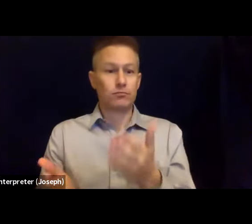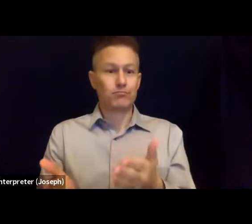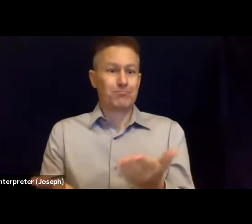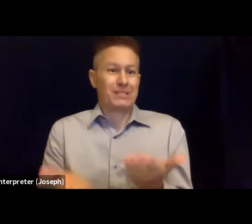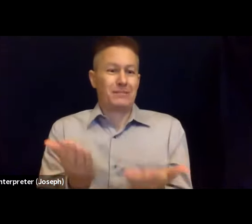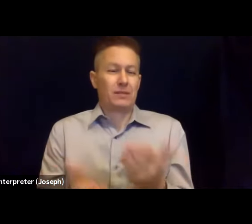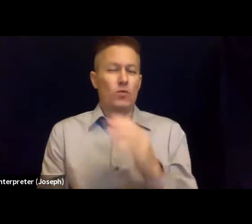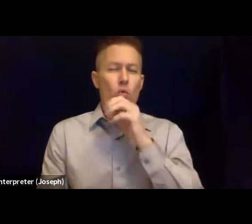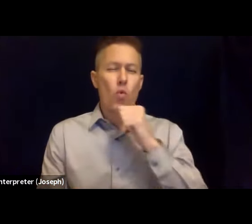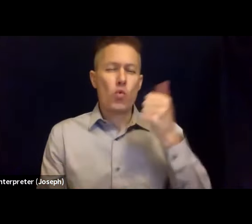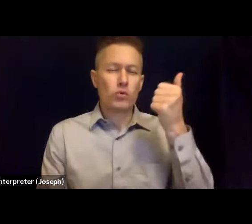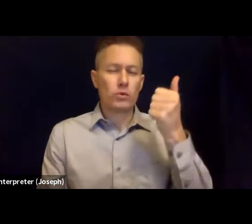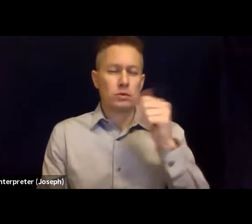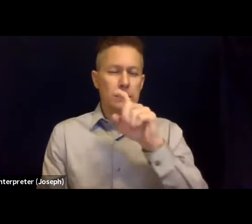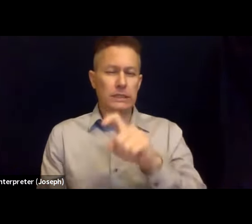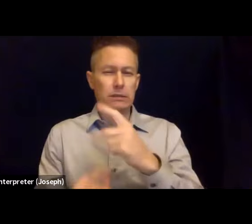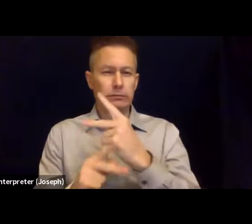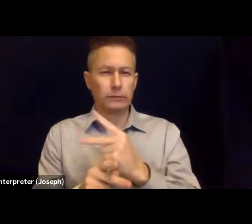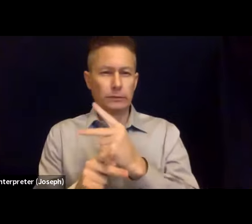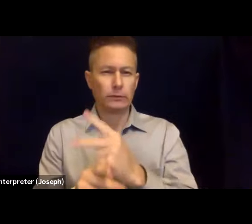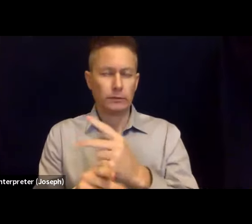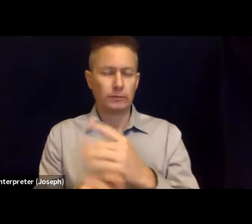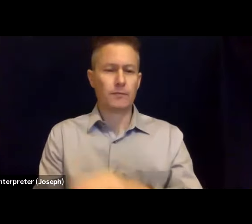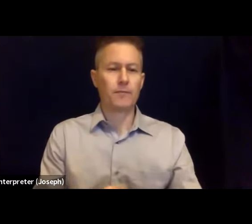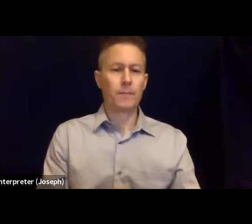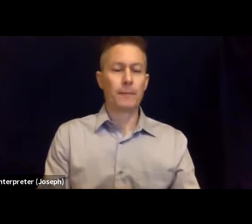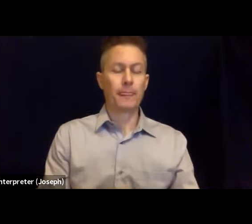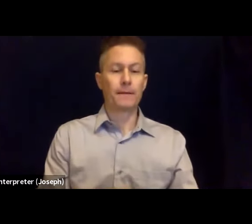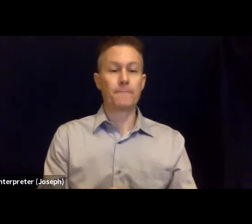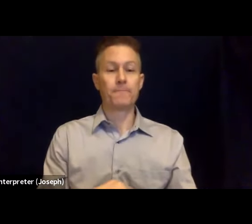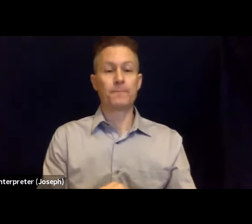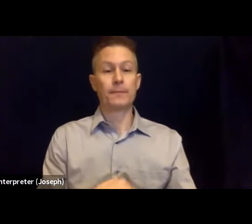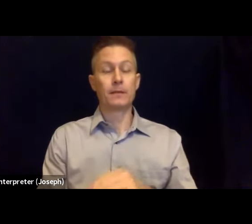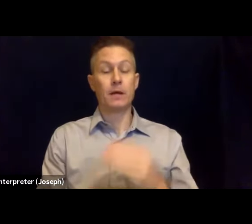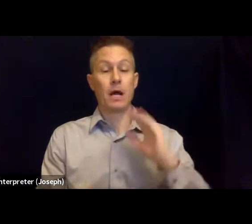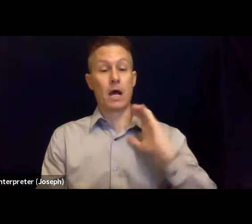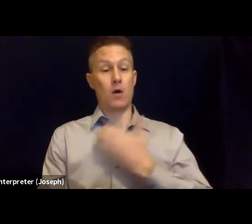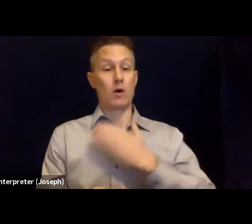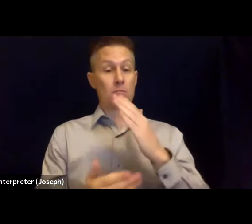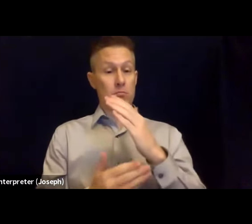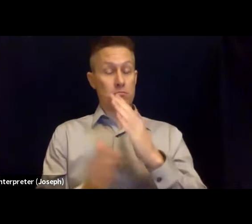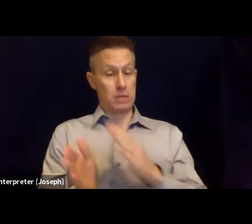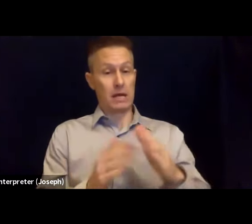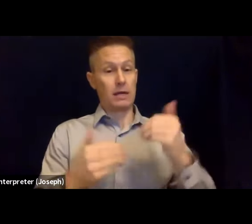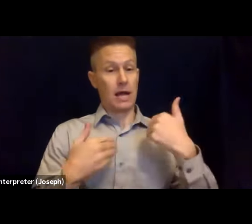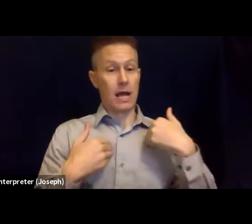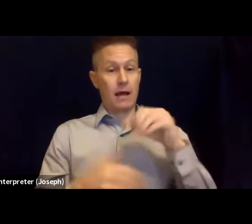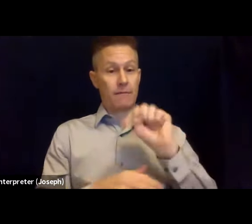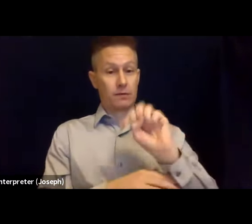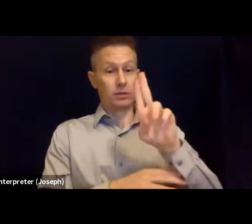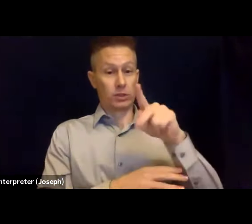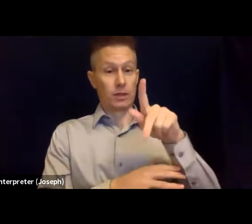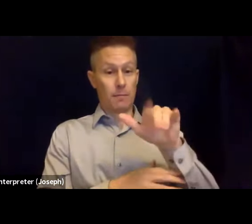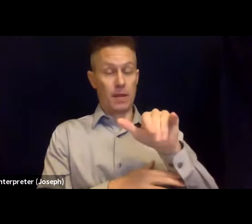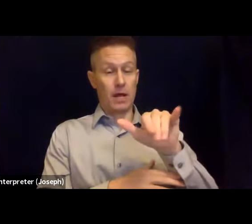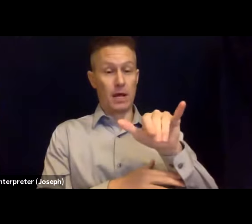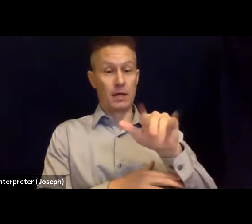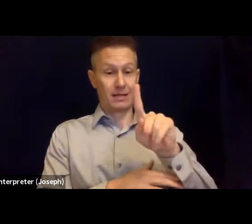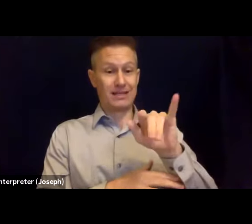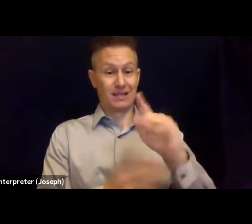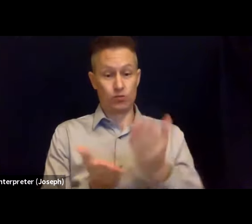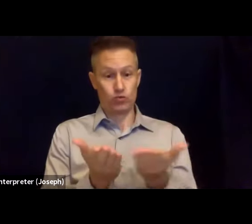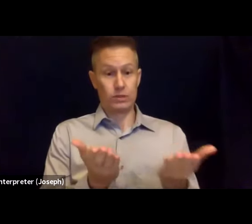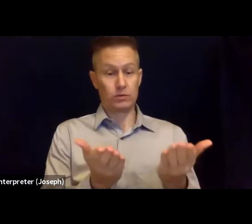As part of our pilot plan, we make a supply kit that includes enough food and water for at least a few days. And we can all start by,